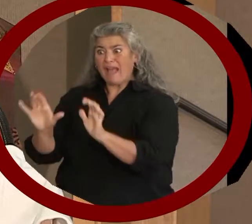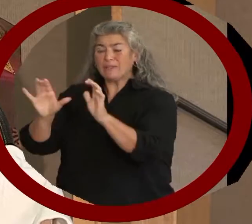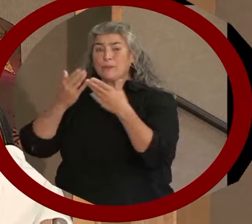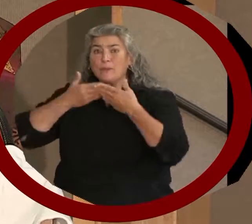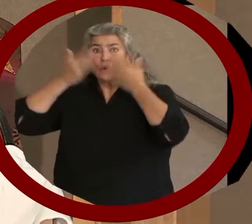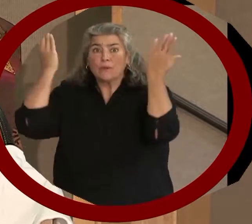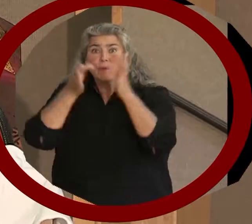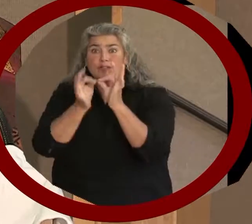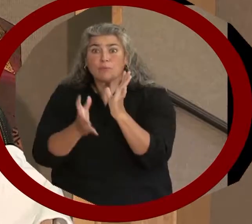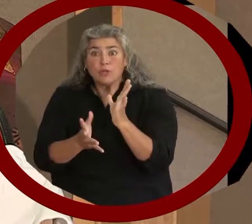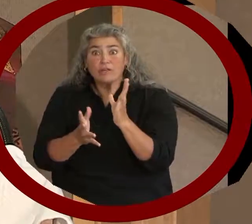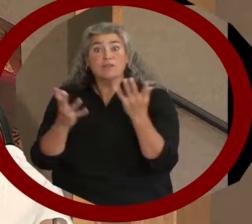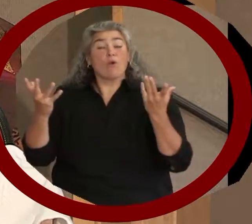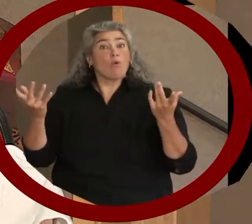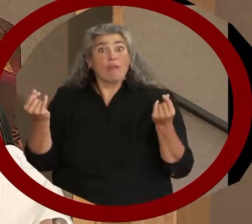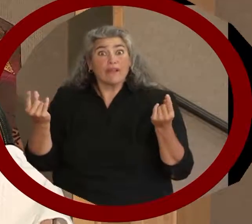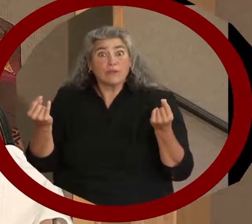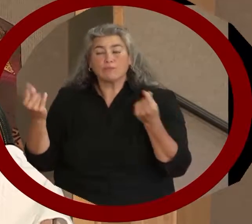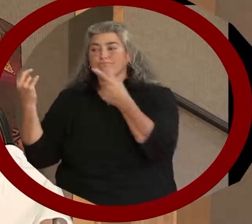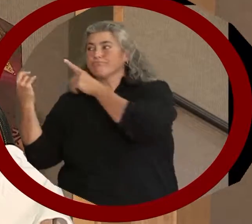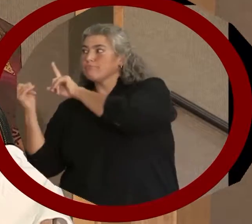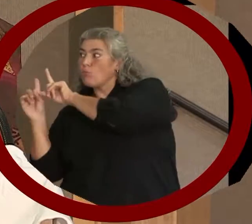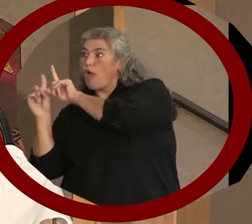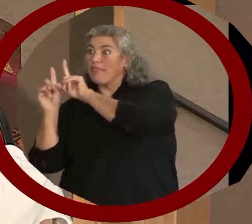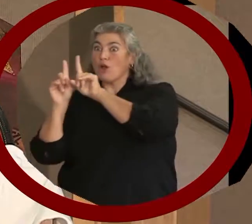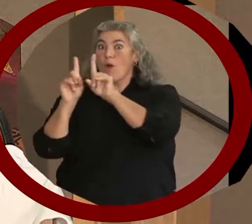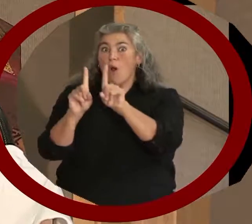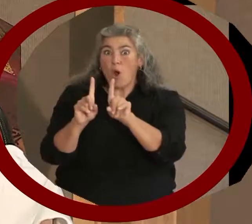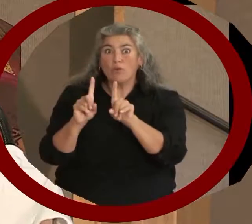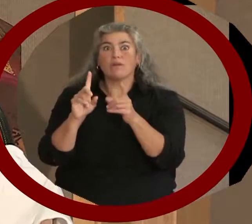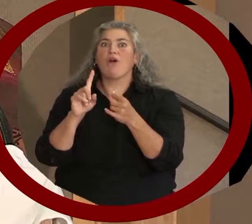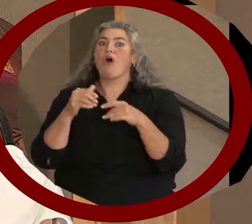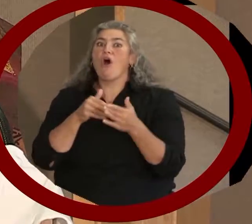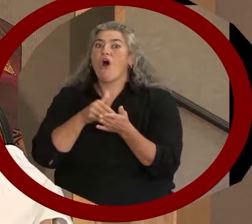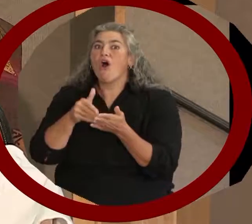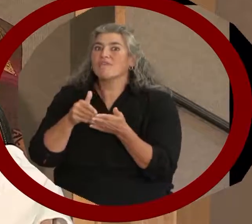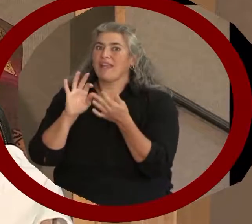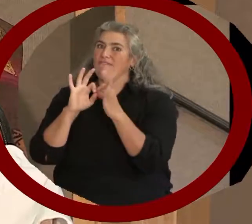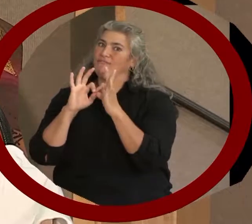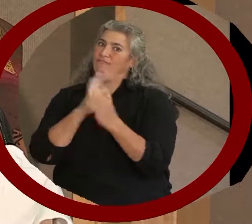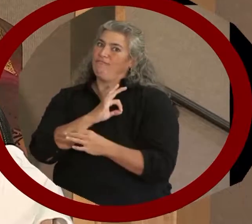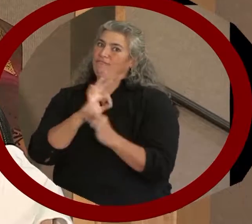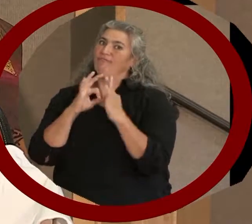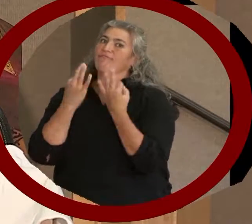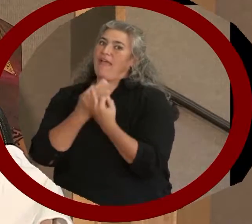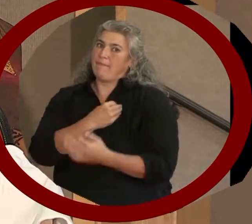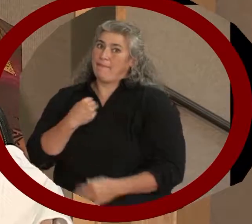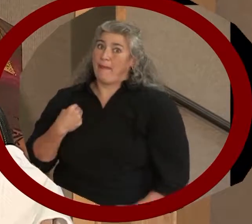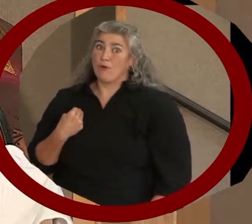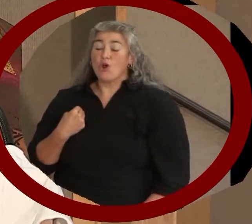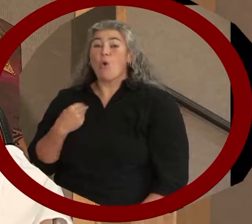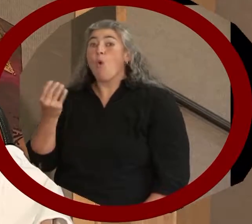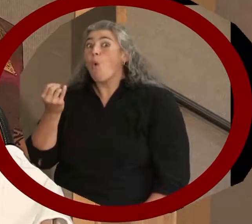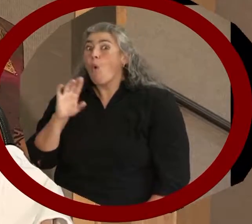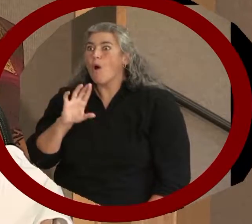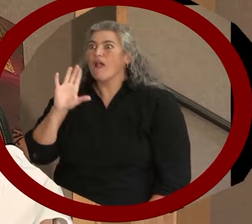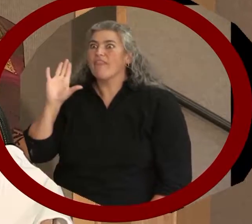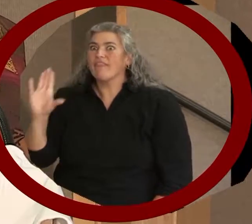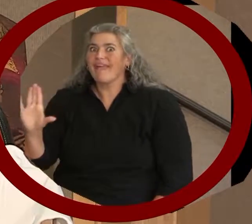Unless they brought their own interpreter, which often was a family member, and sometimes their own child.